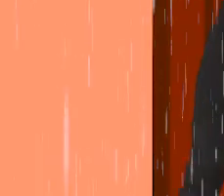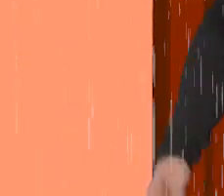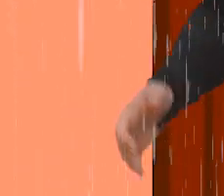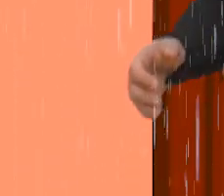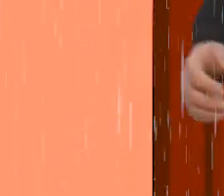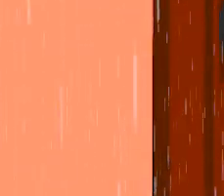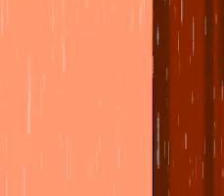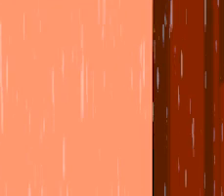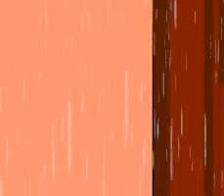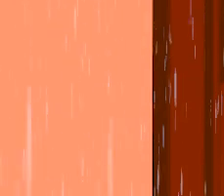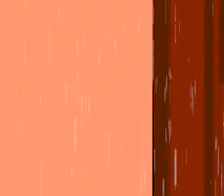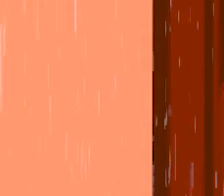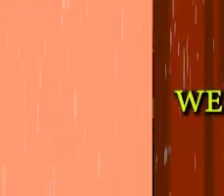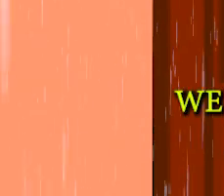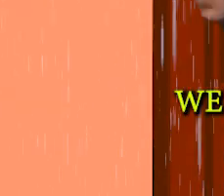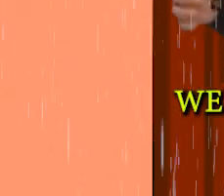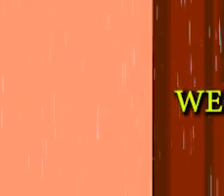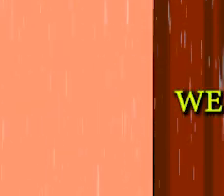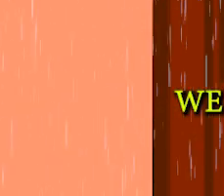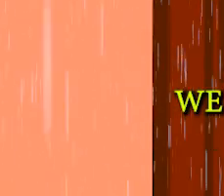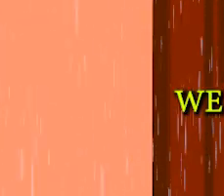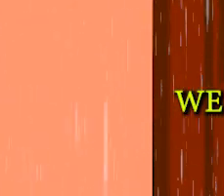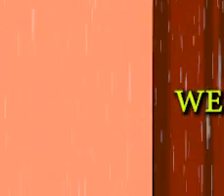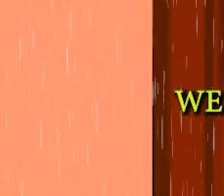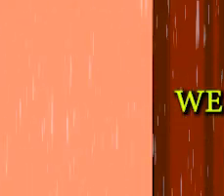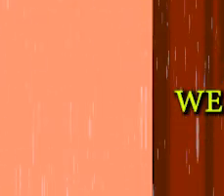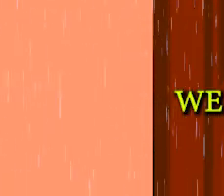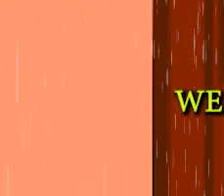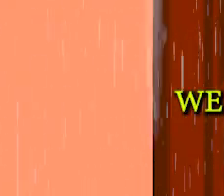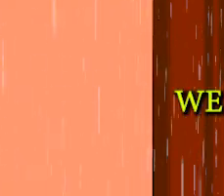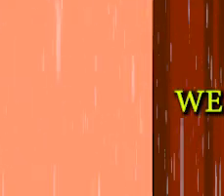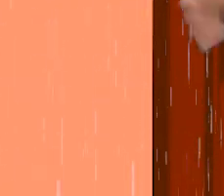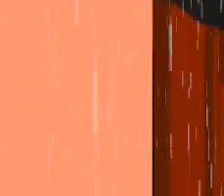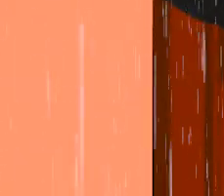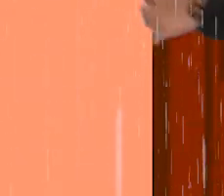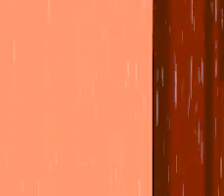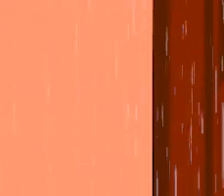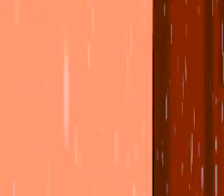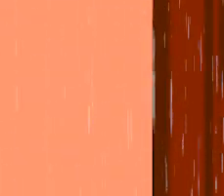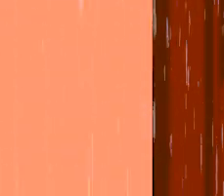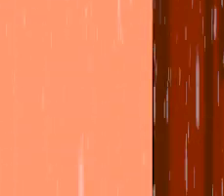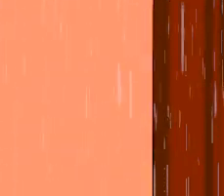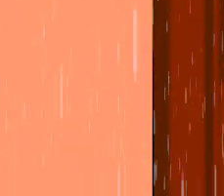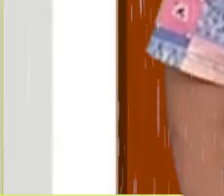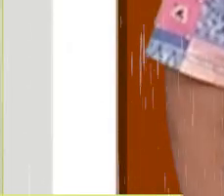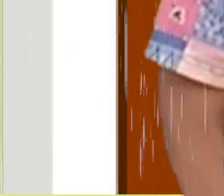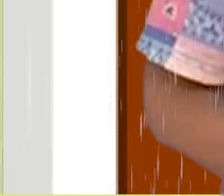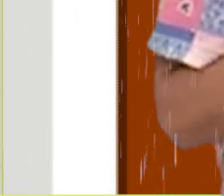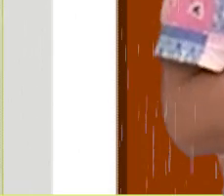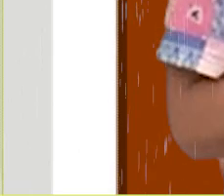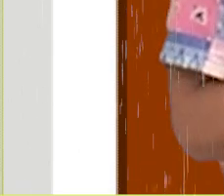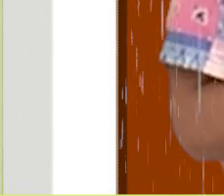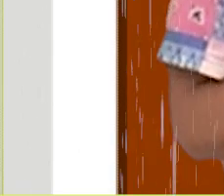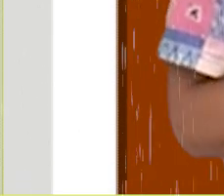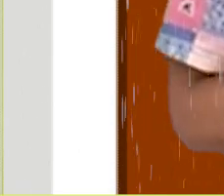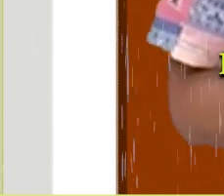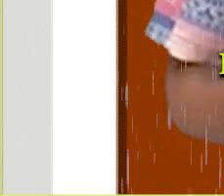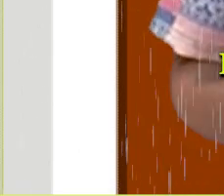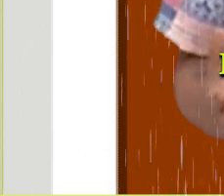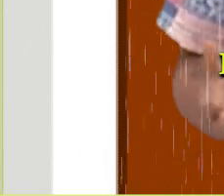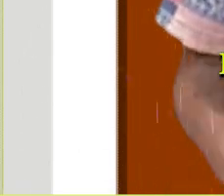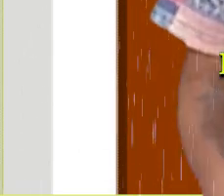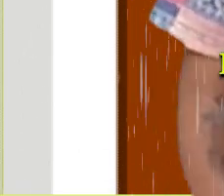Oh, no! It's raining! We just saw the sun filming this ago! Where is it now? I can't believe it!